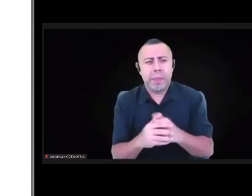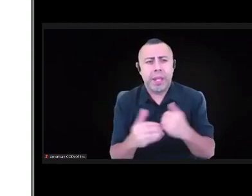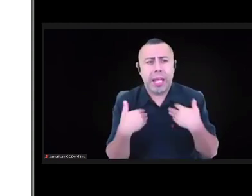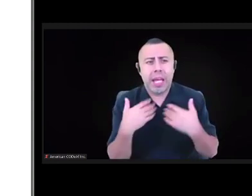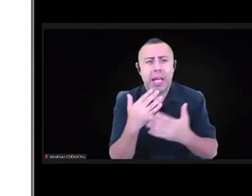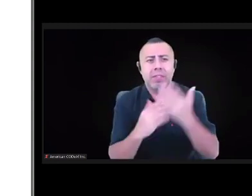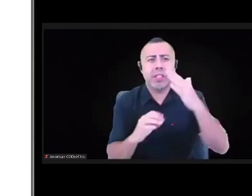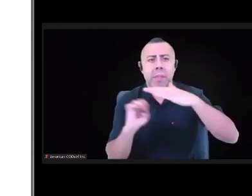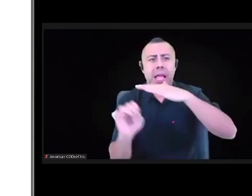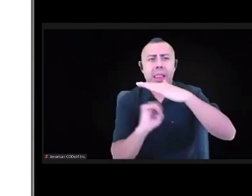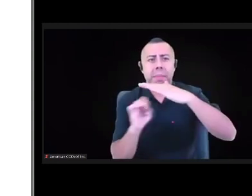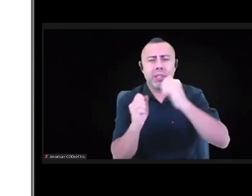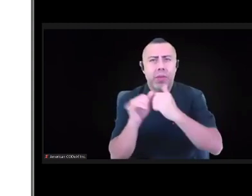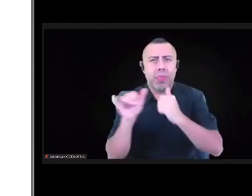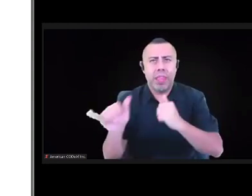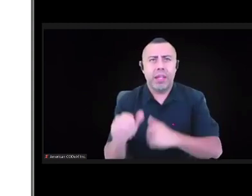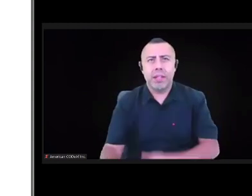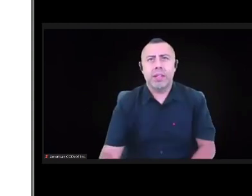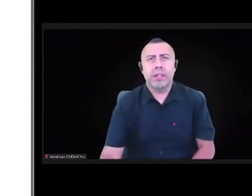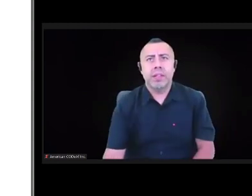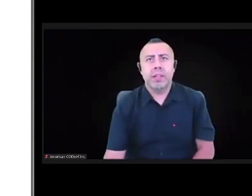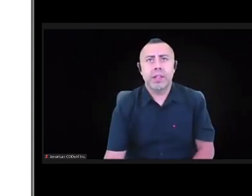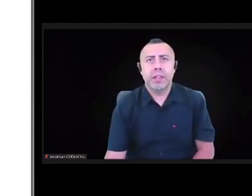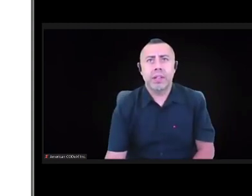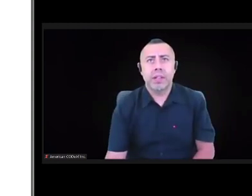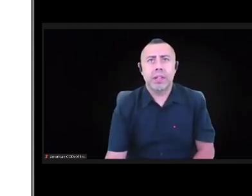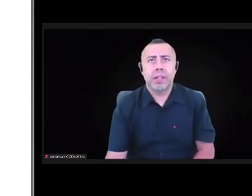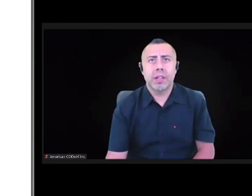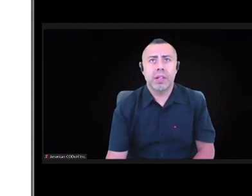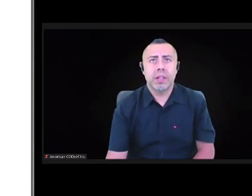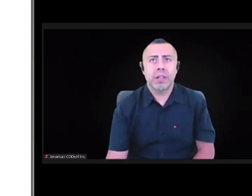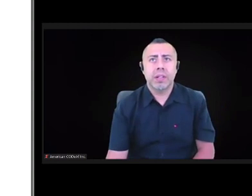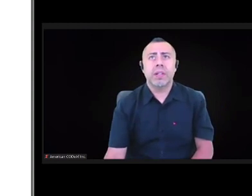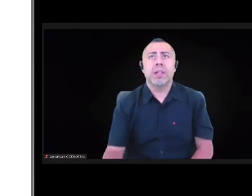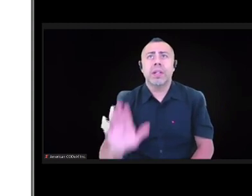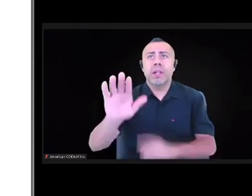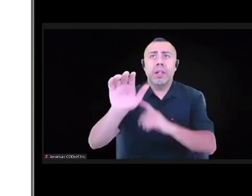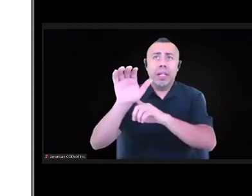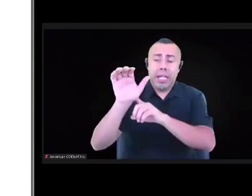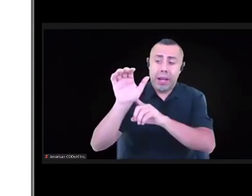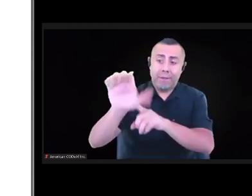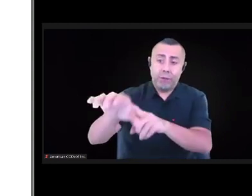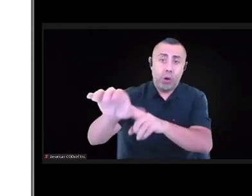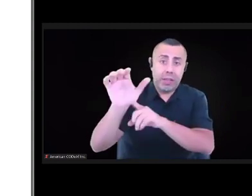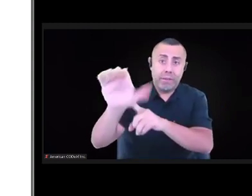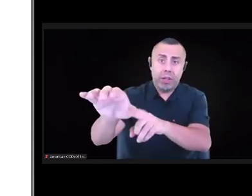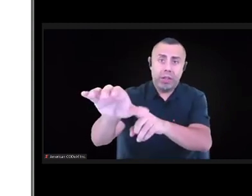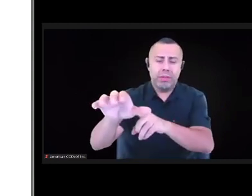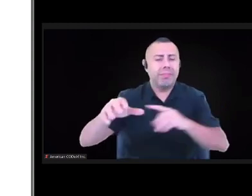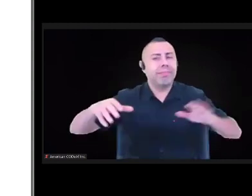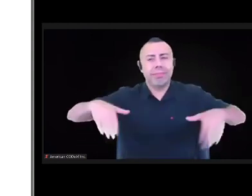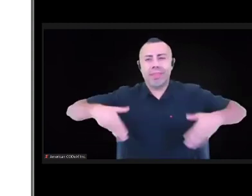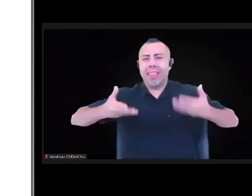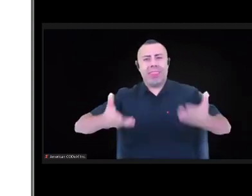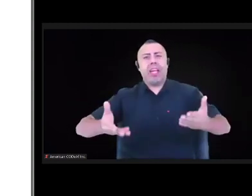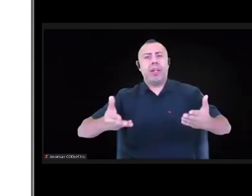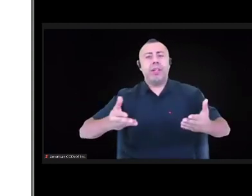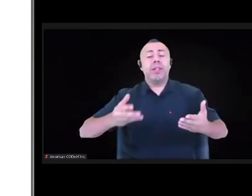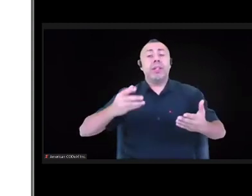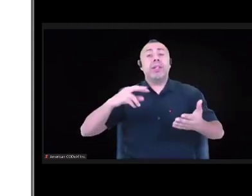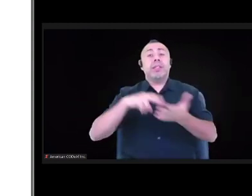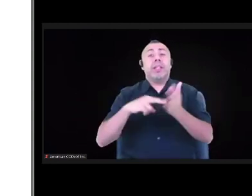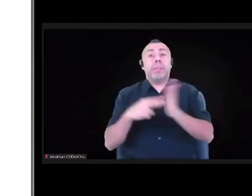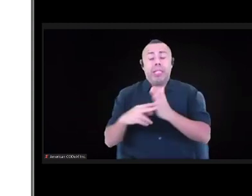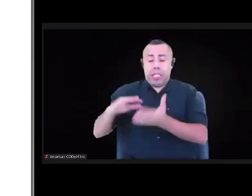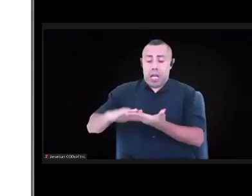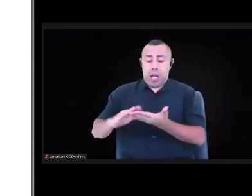So one might be enforceability. We're not there at the moment. That would be where a community could actually enforce with a foundation, with